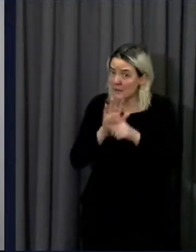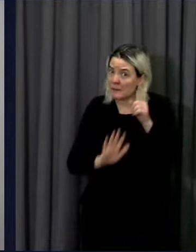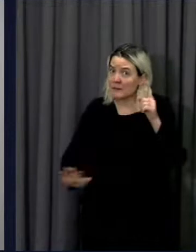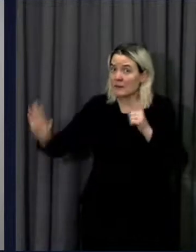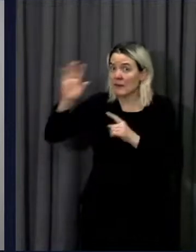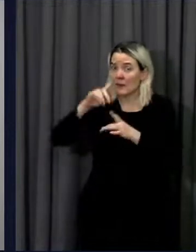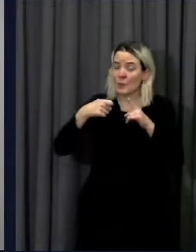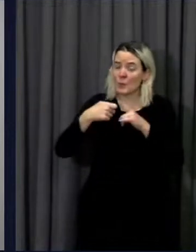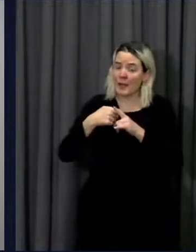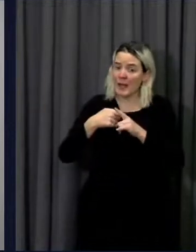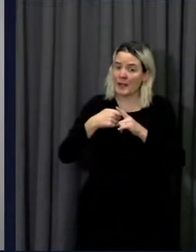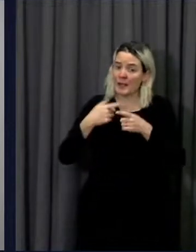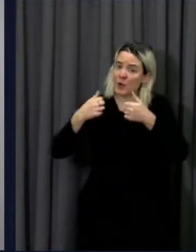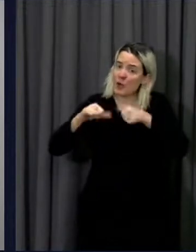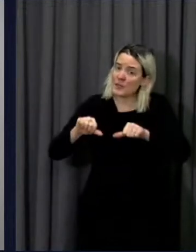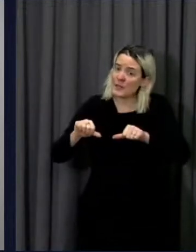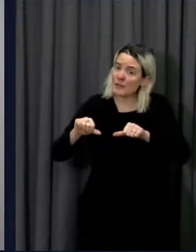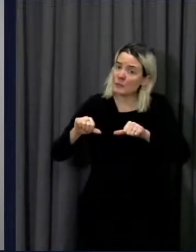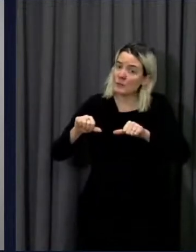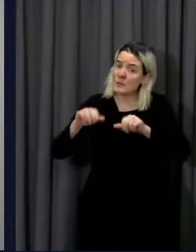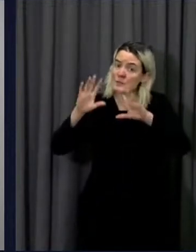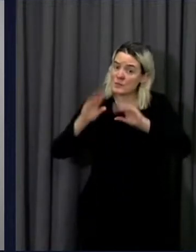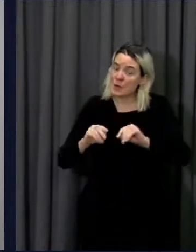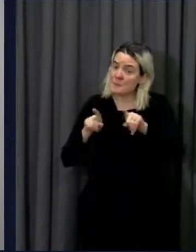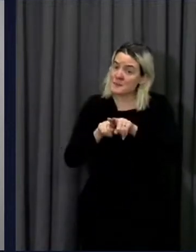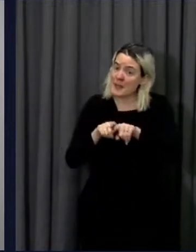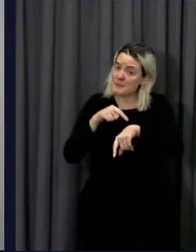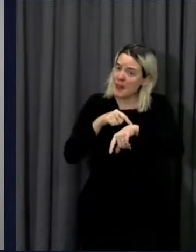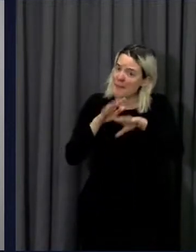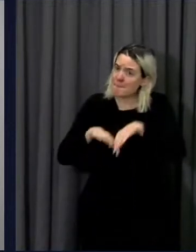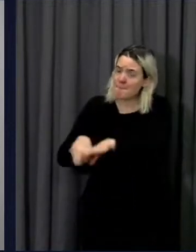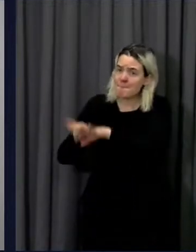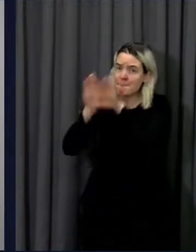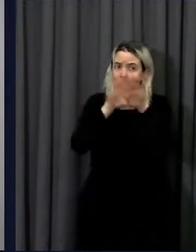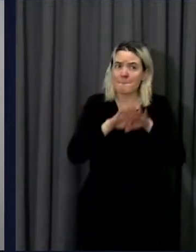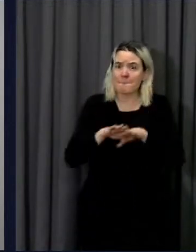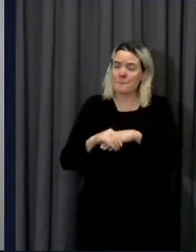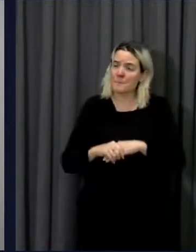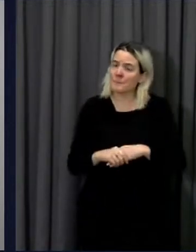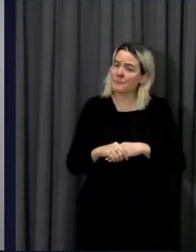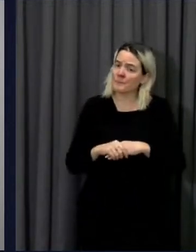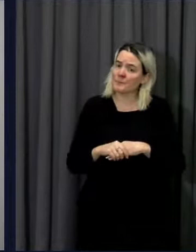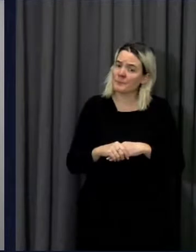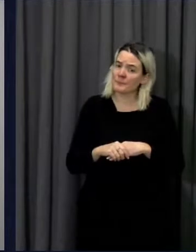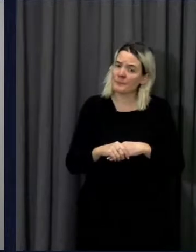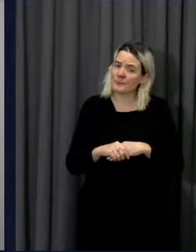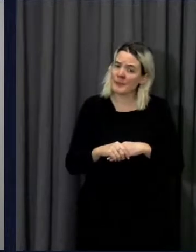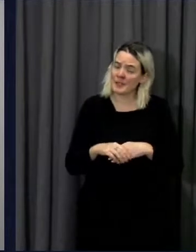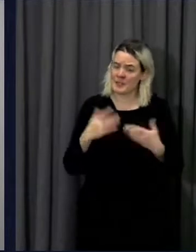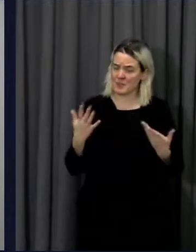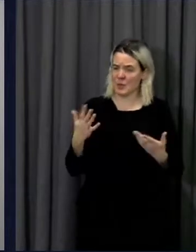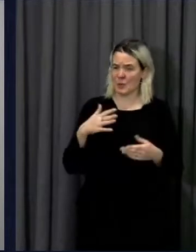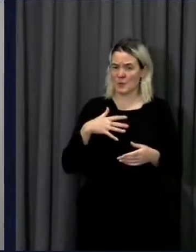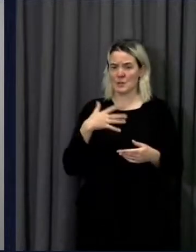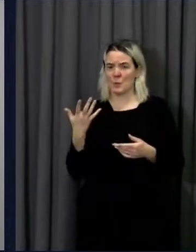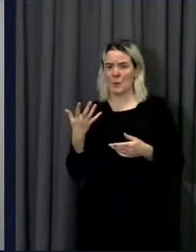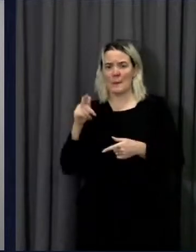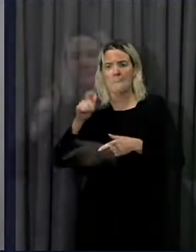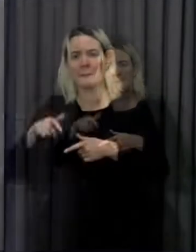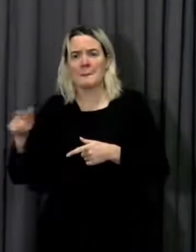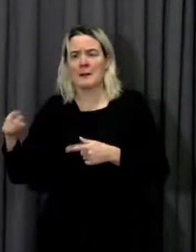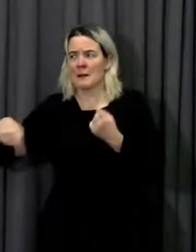leaves lockdown in sync? I mean, I presume you wouldn't want English people allowed to travel at Easter and Welsh attractions not able to accommodate them?